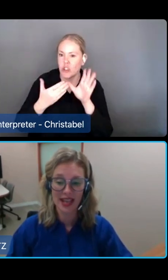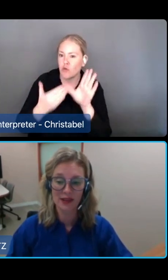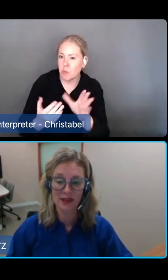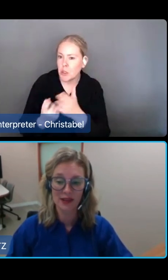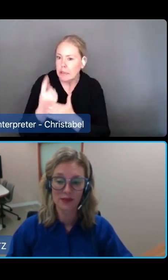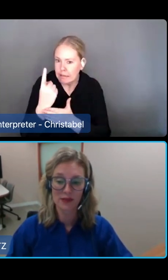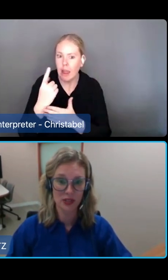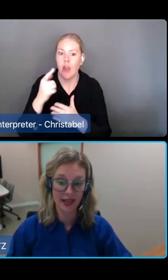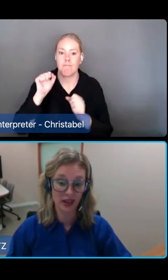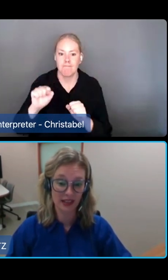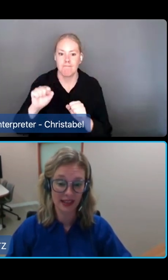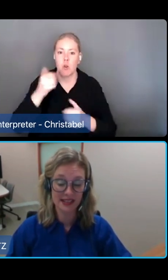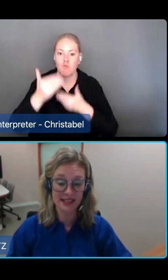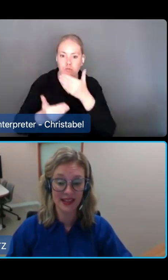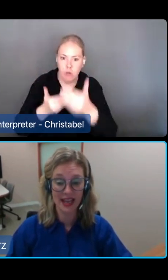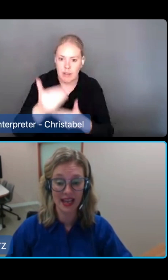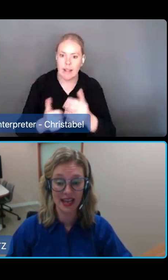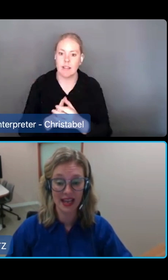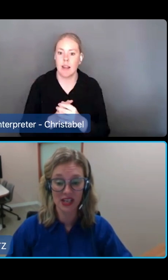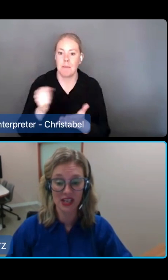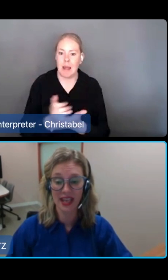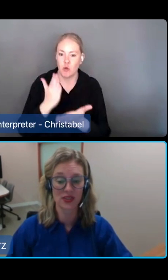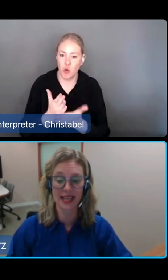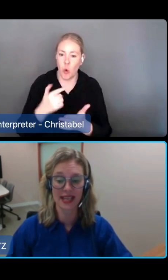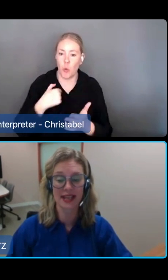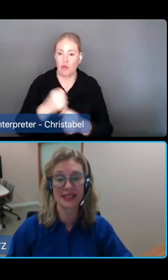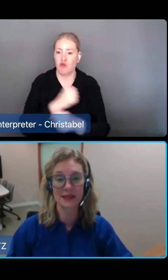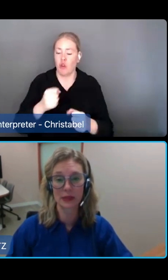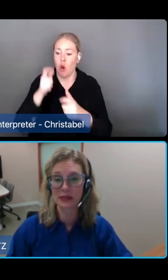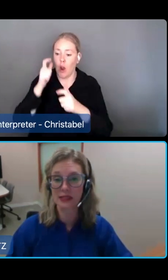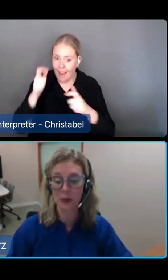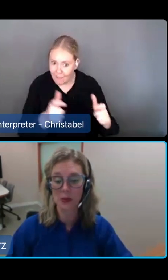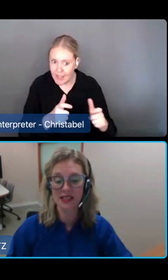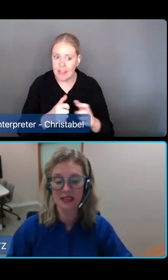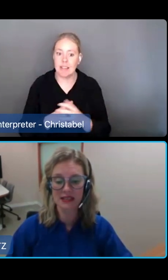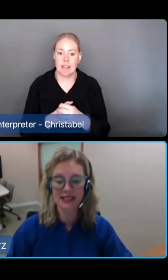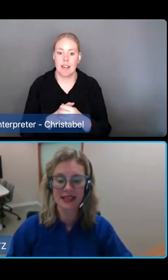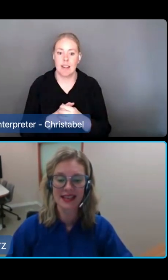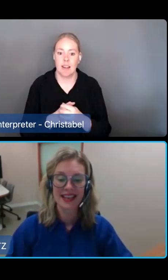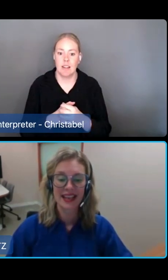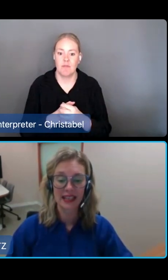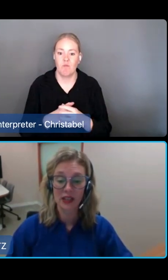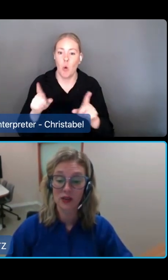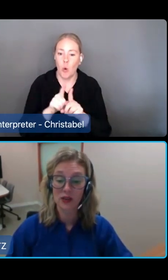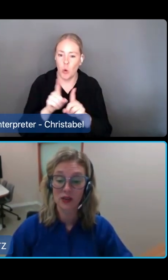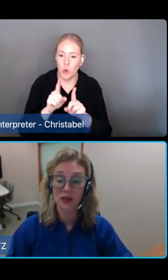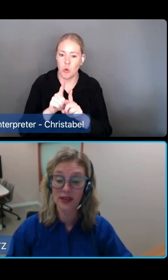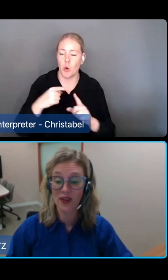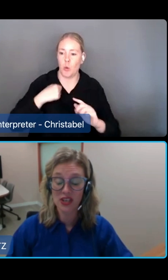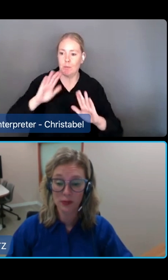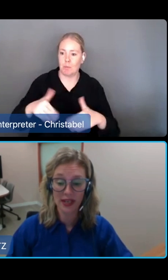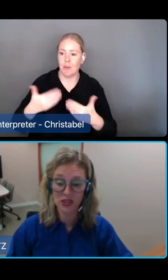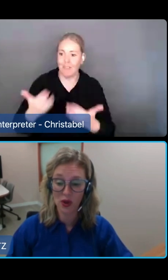easier to share information between regulators in the aged care, veterans care and disability support sectors. It increased